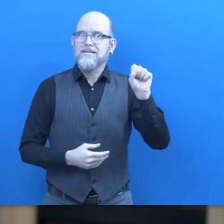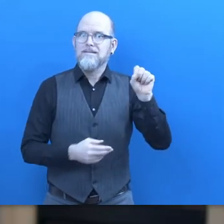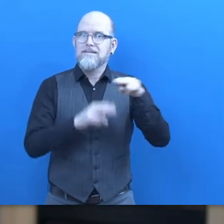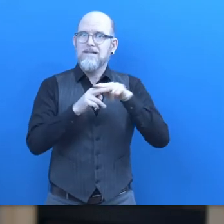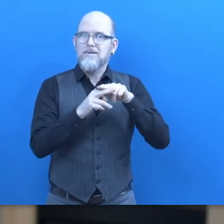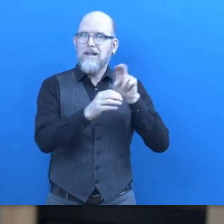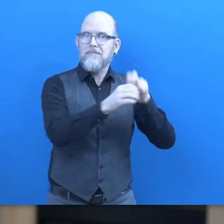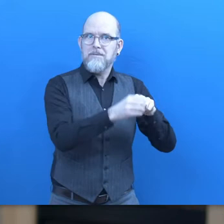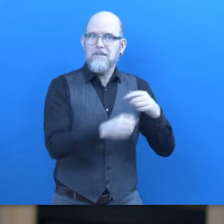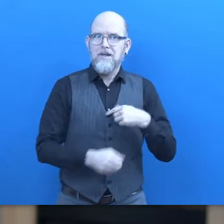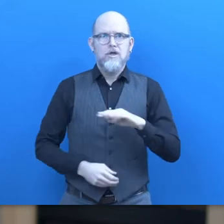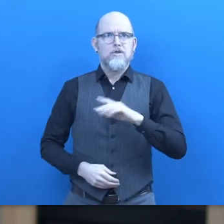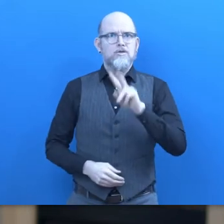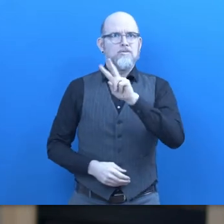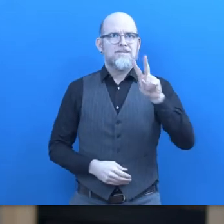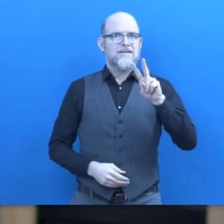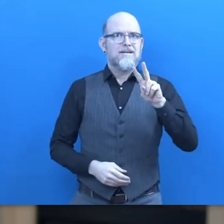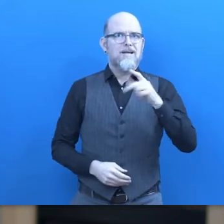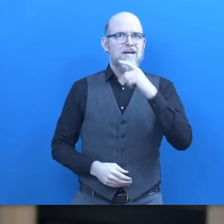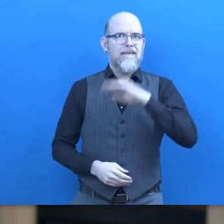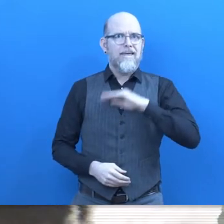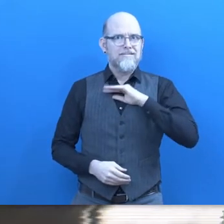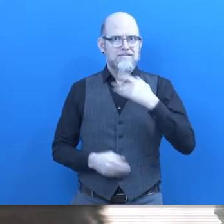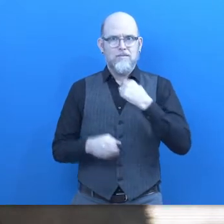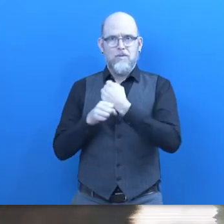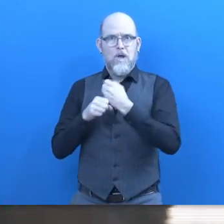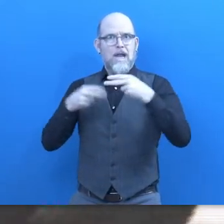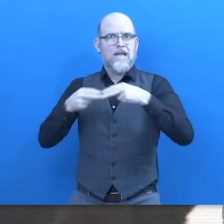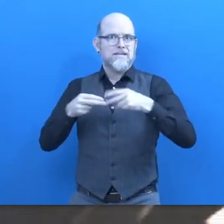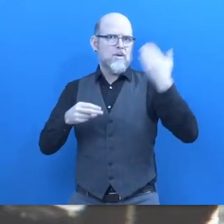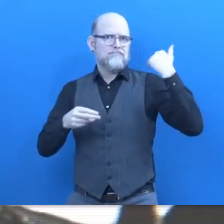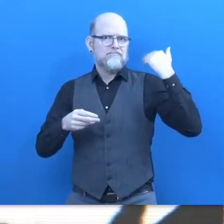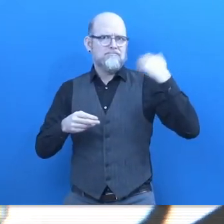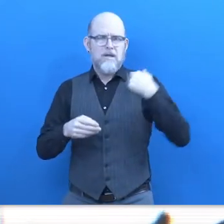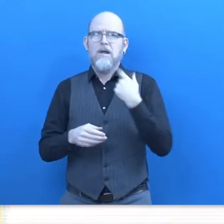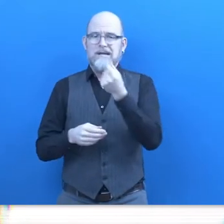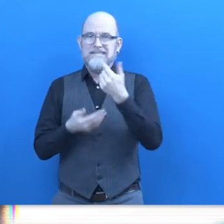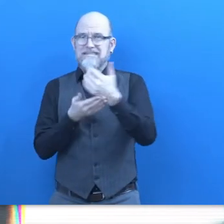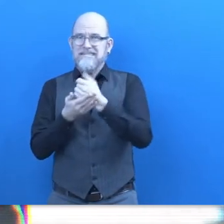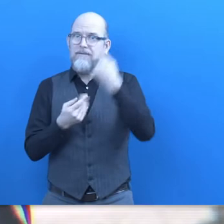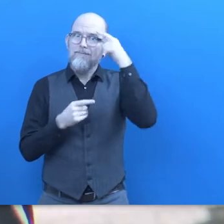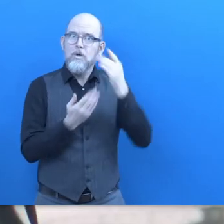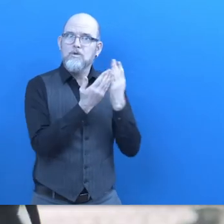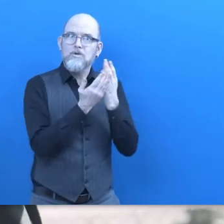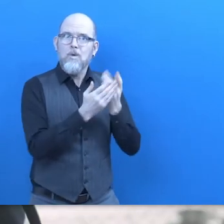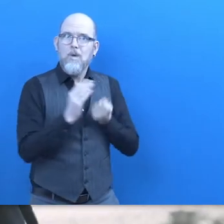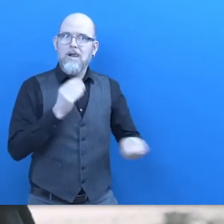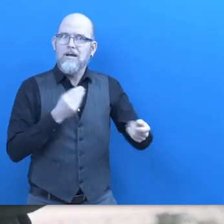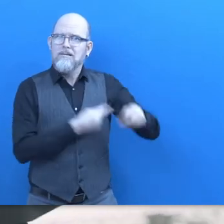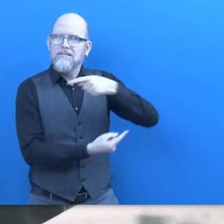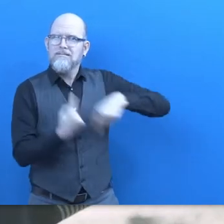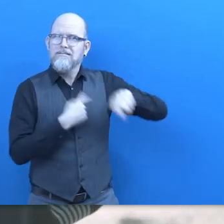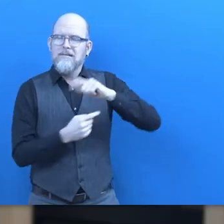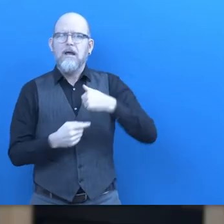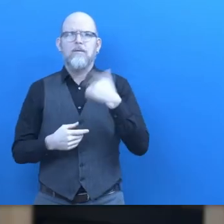old I was working in the restaurant business in order to pay for school. Everything started strobing and flashing one day so it went away and I didn't